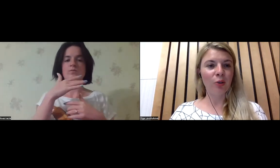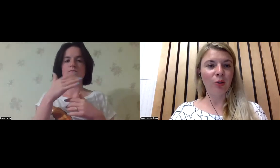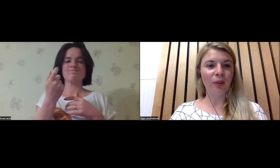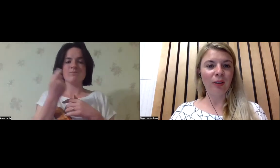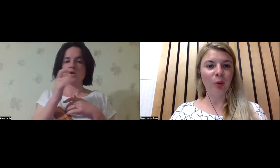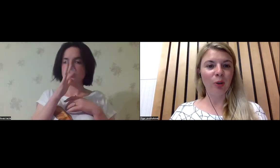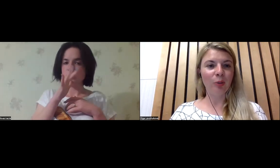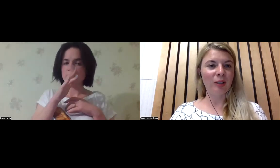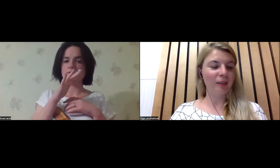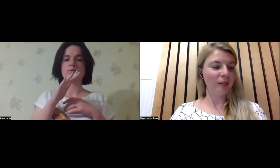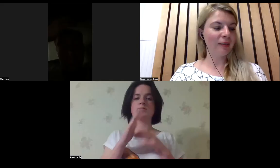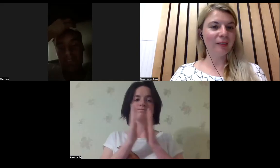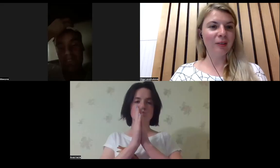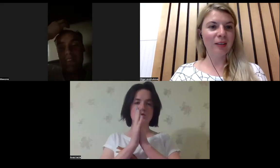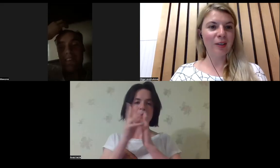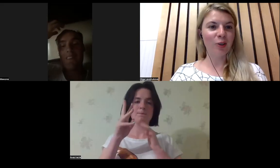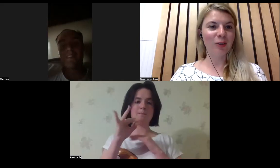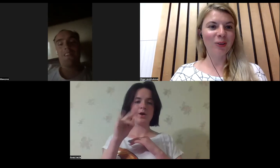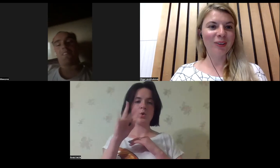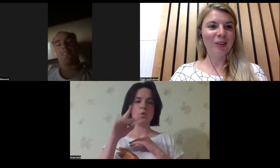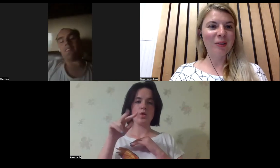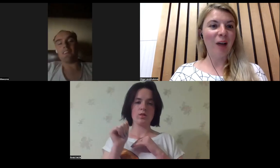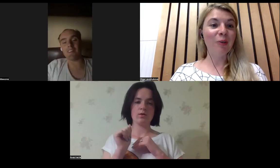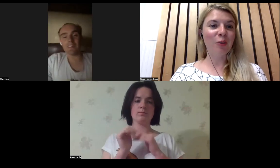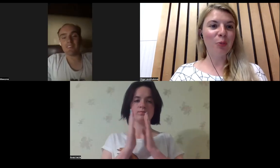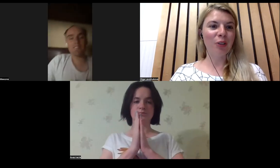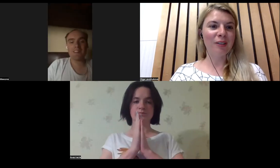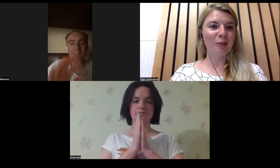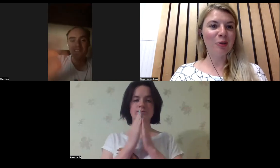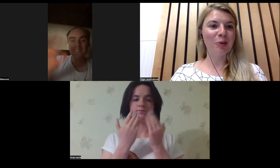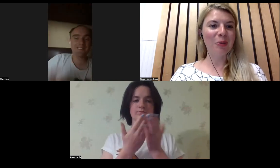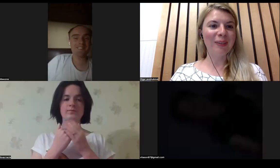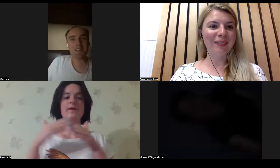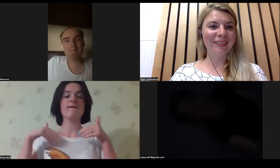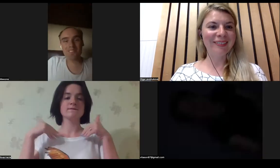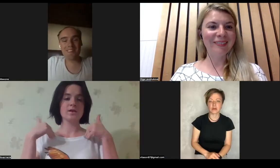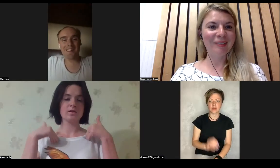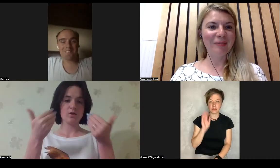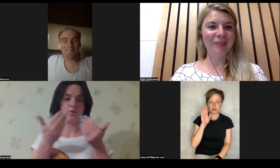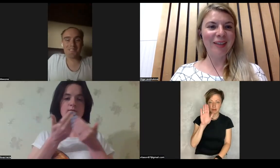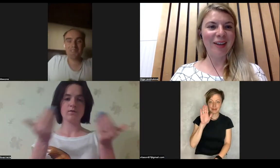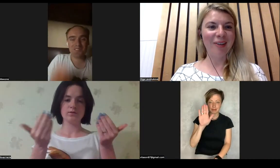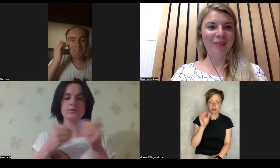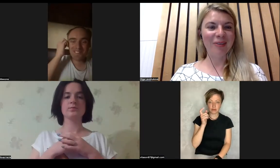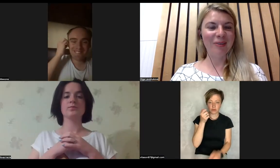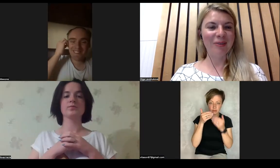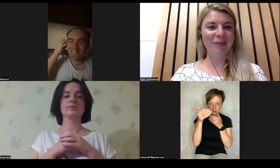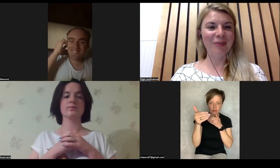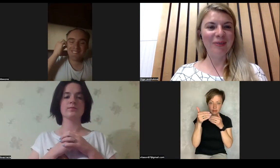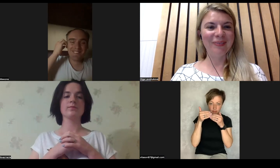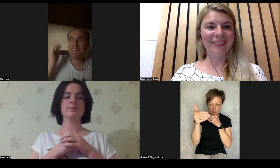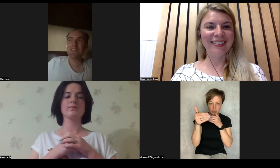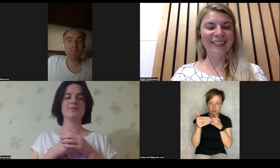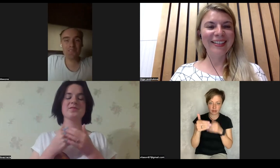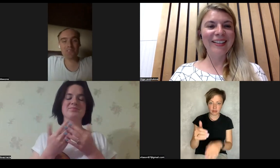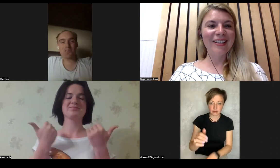Now I need to give the floor to Mikola. He has little time left because he had